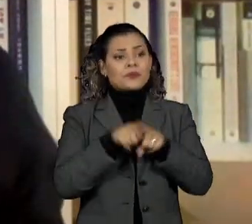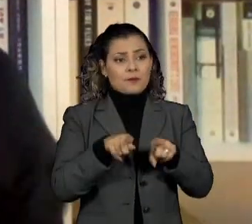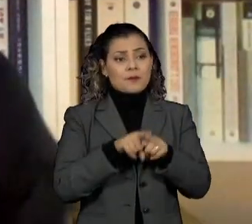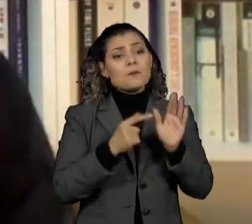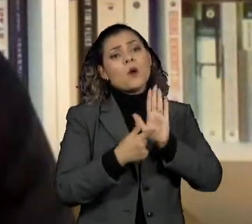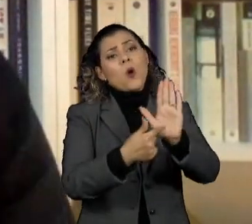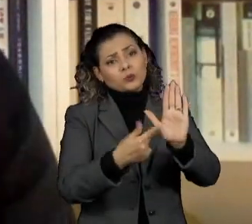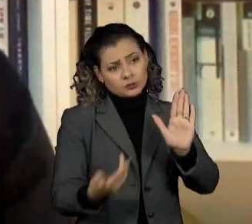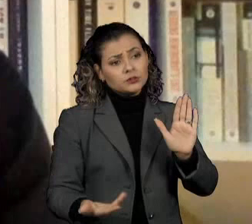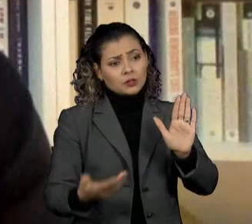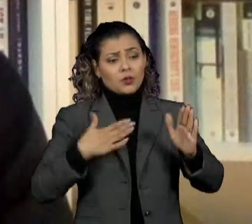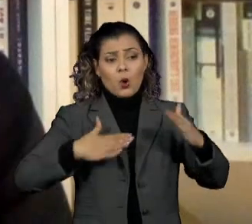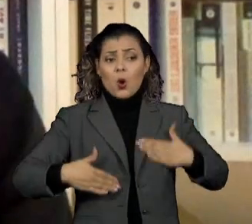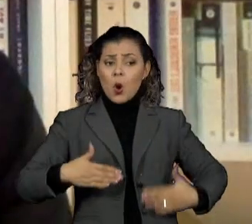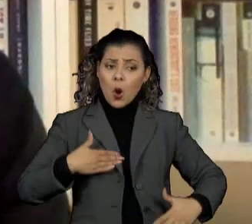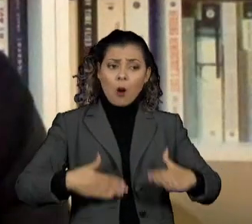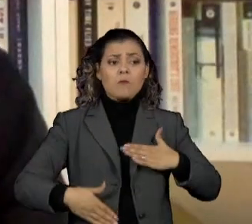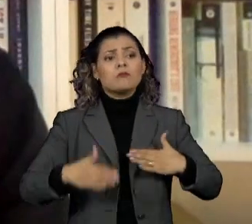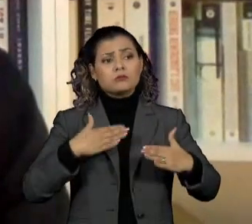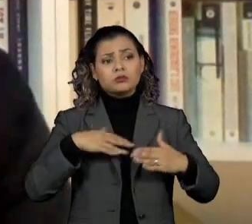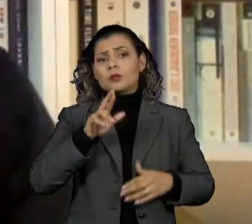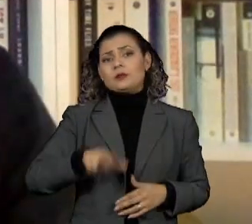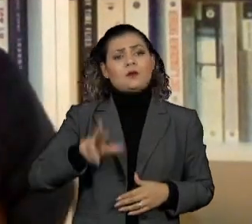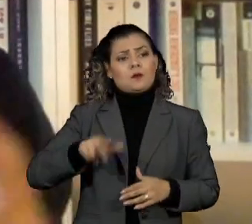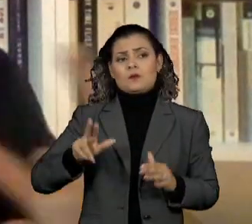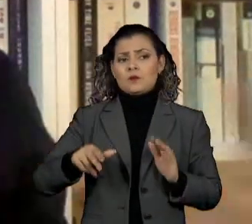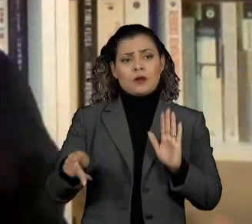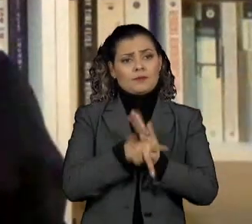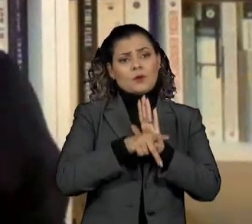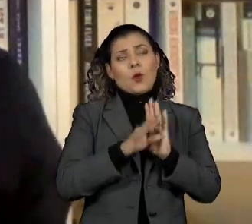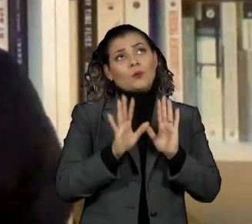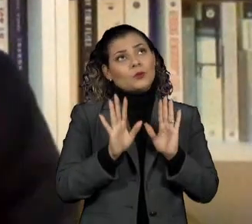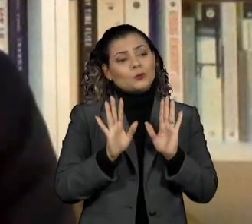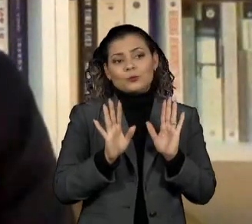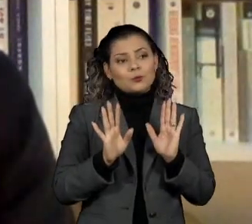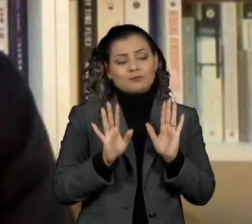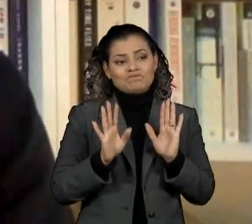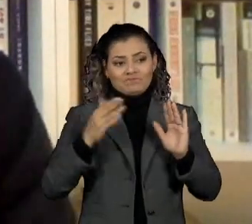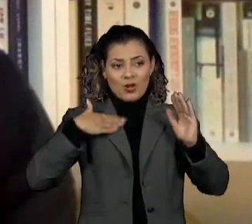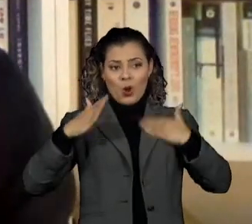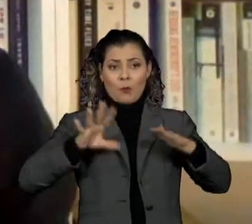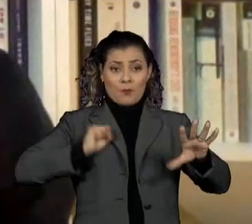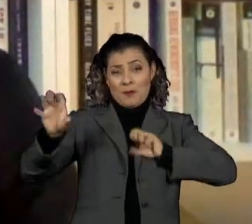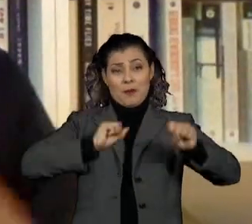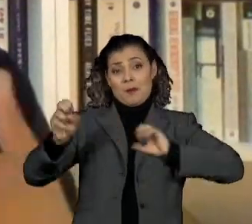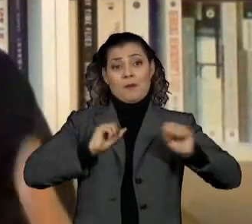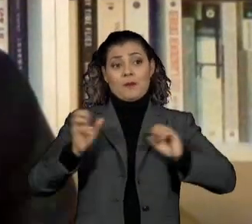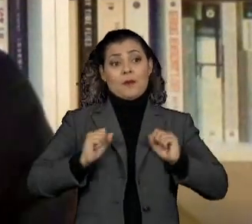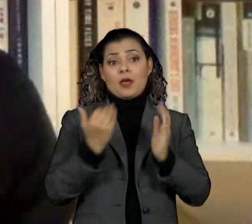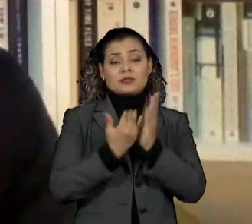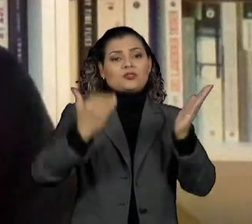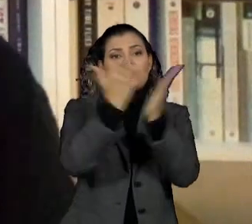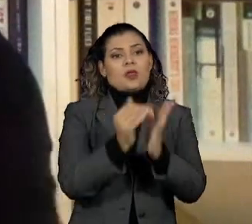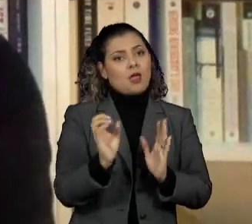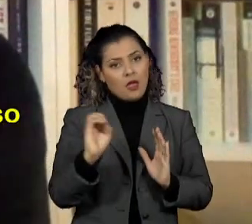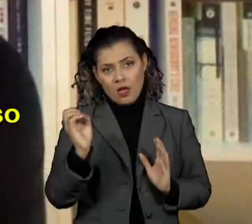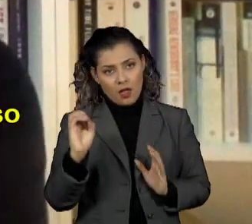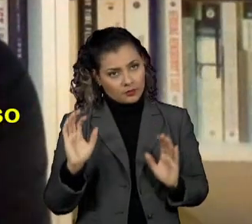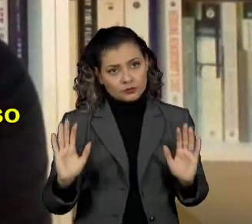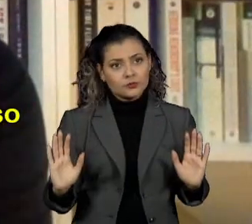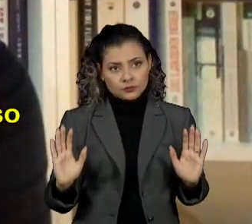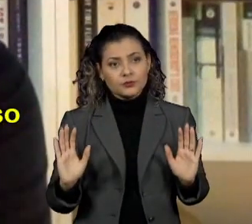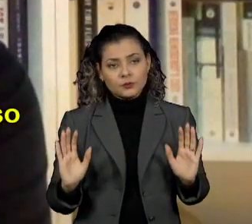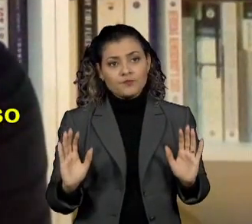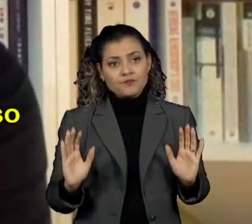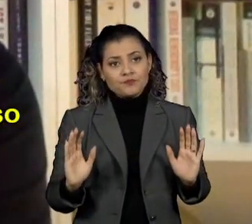interferons that's the problem. Your body generates a storm of signals. It overreacts or has a